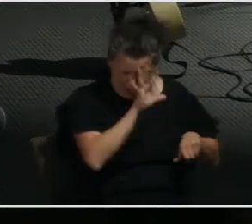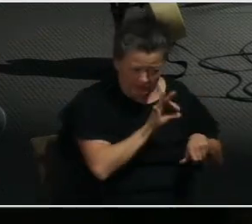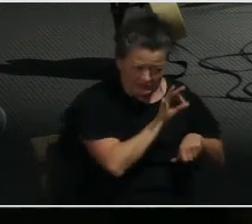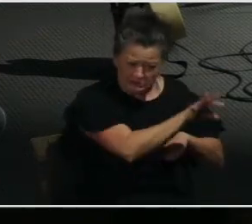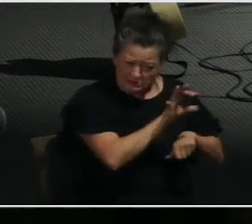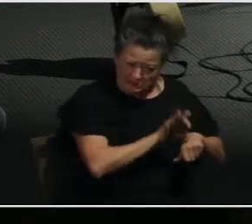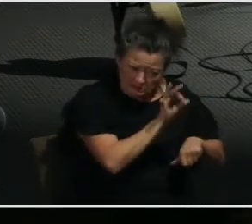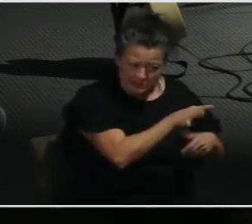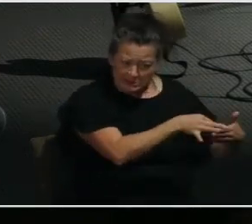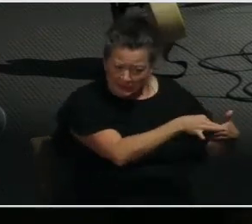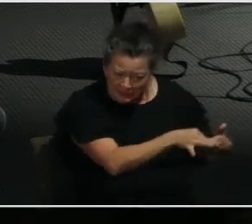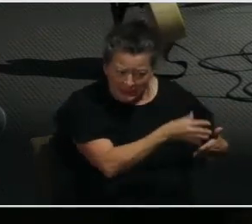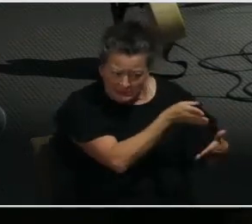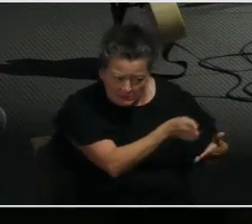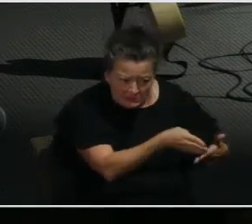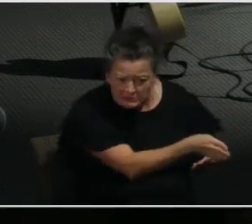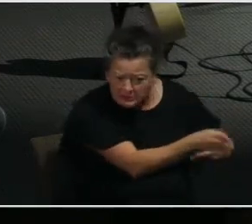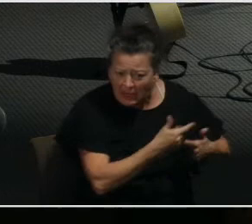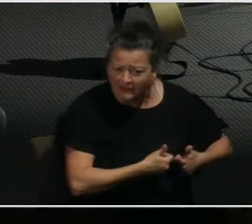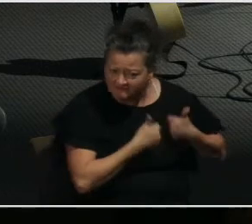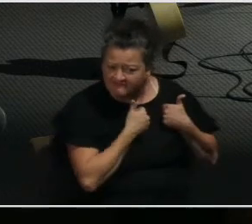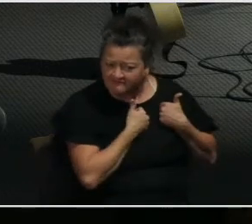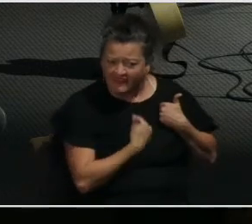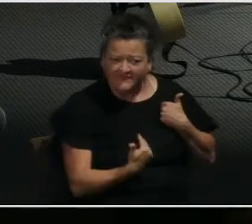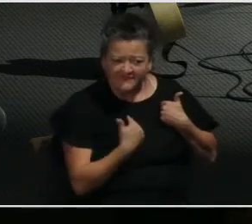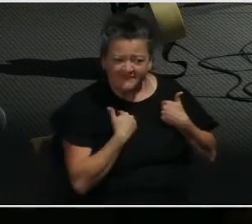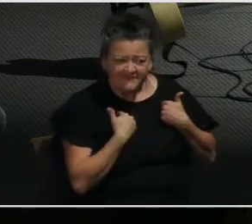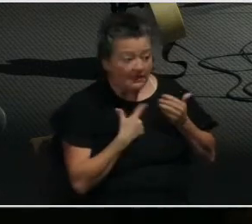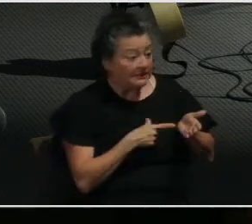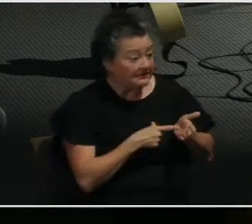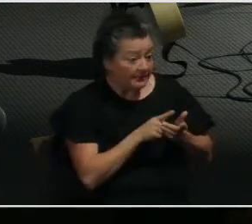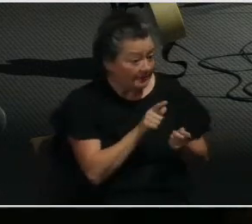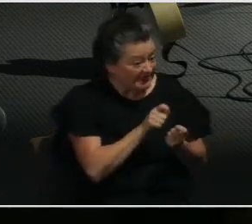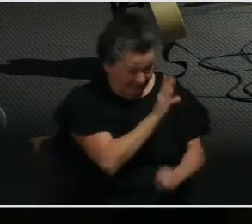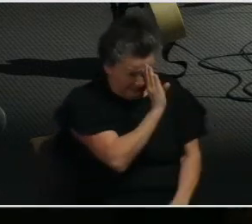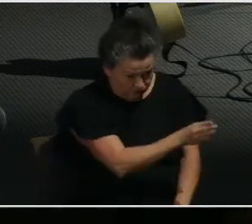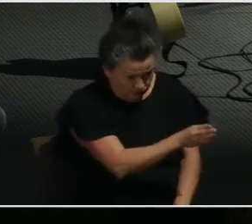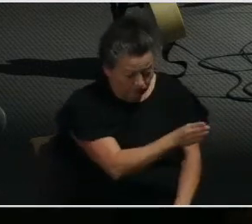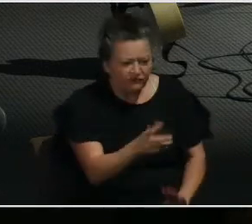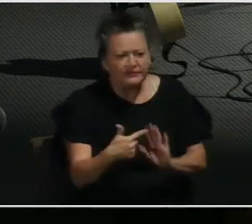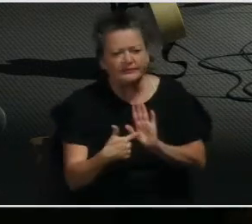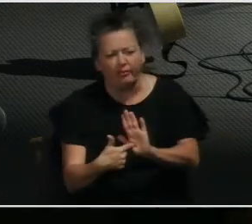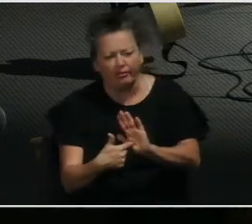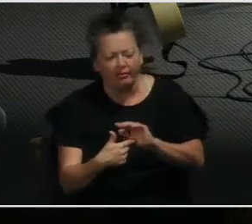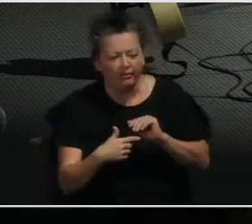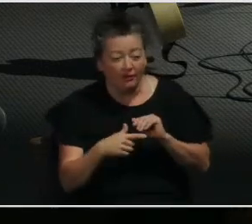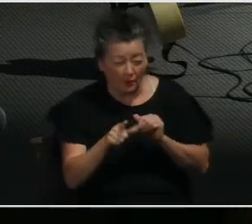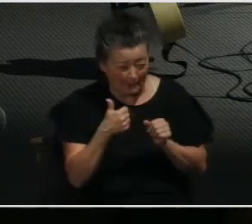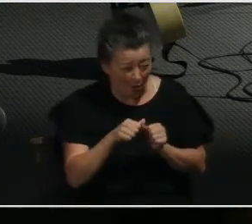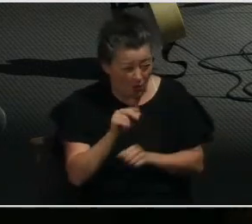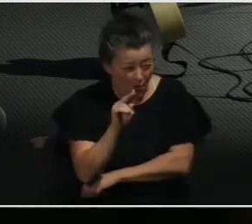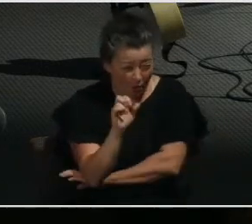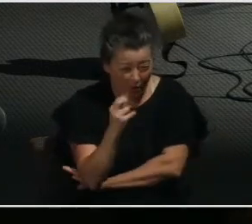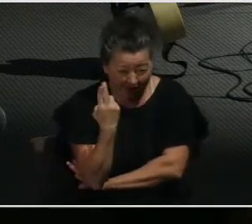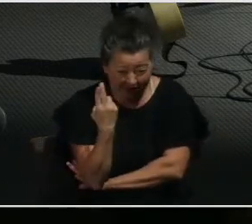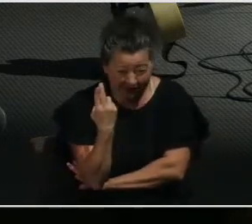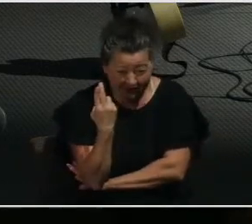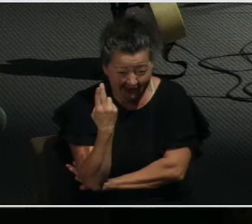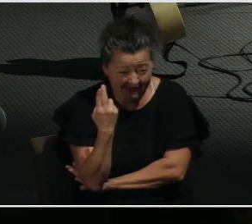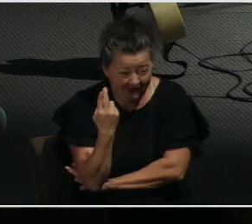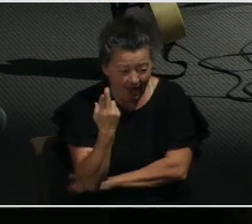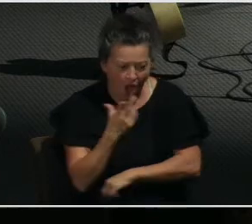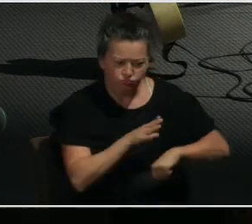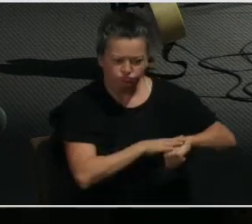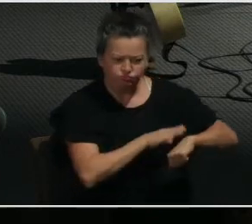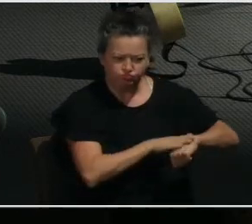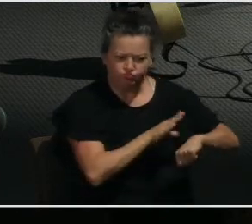direction direction and sometimes specific direction, like the direction that he gave Noah to build